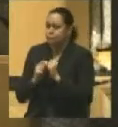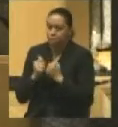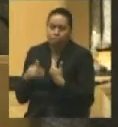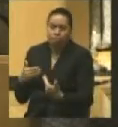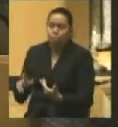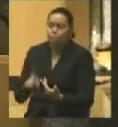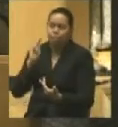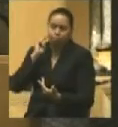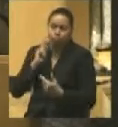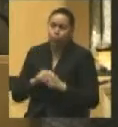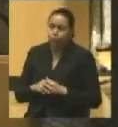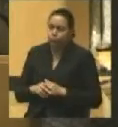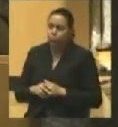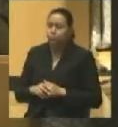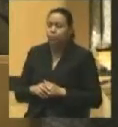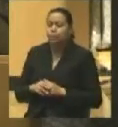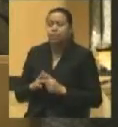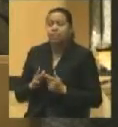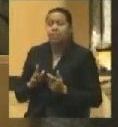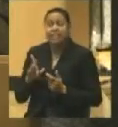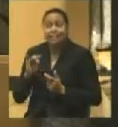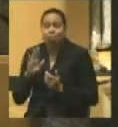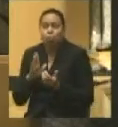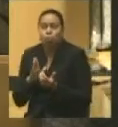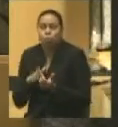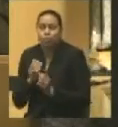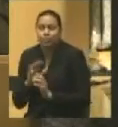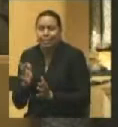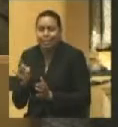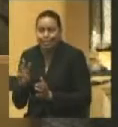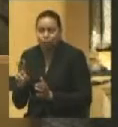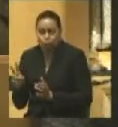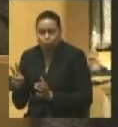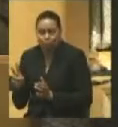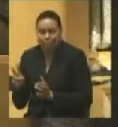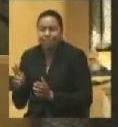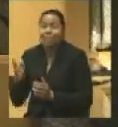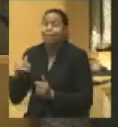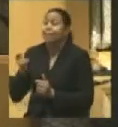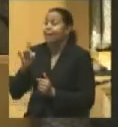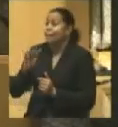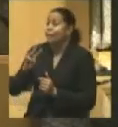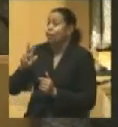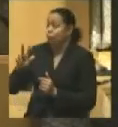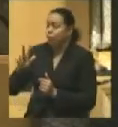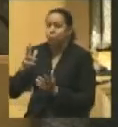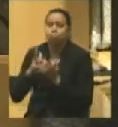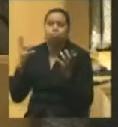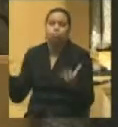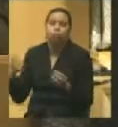effort. He did almost nothing in 1862. In 1863, he did a lot.